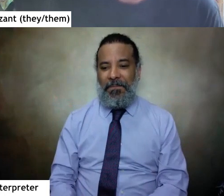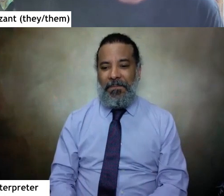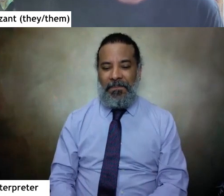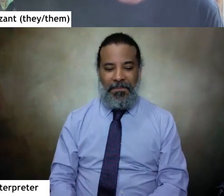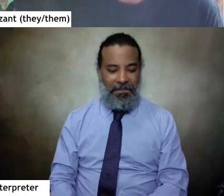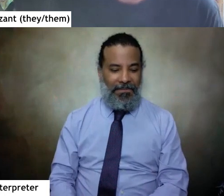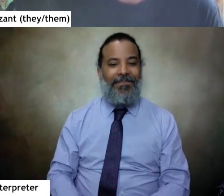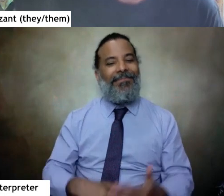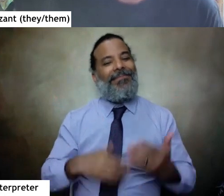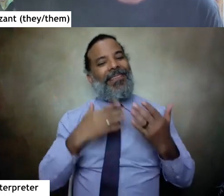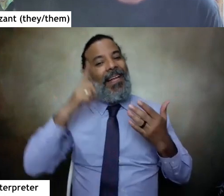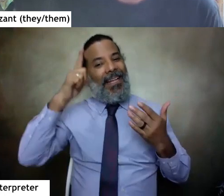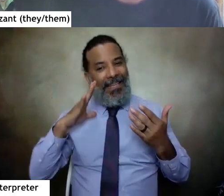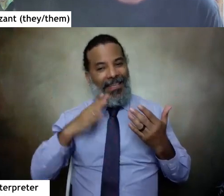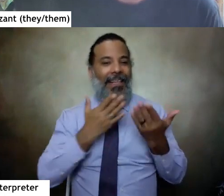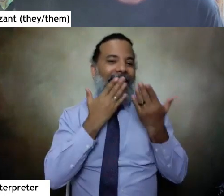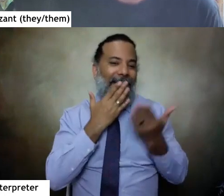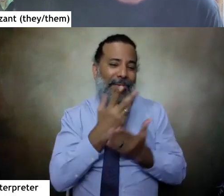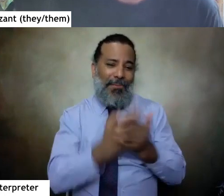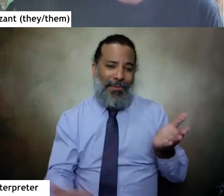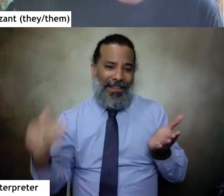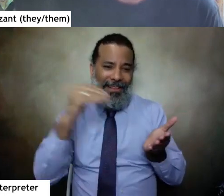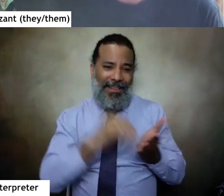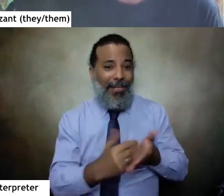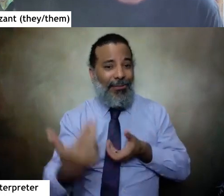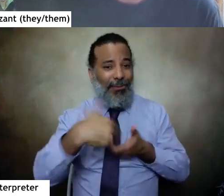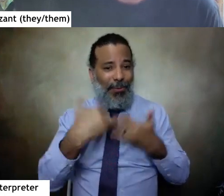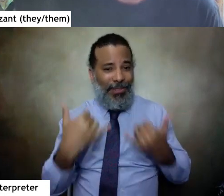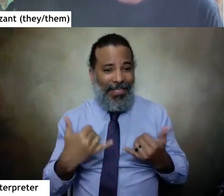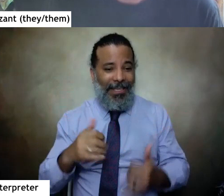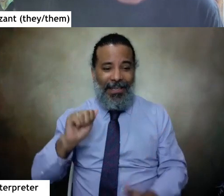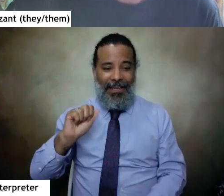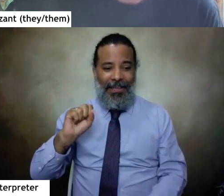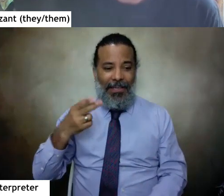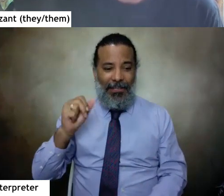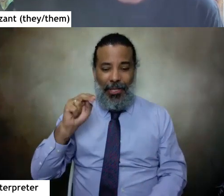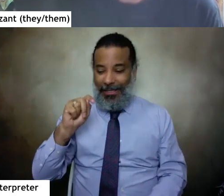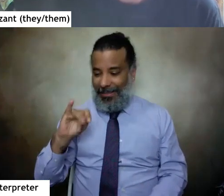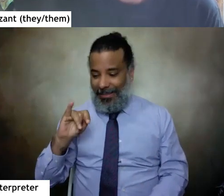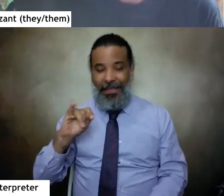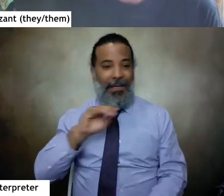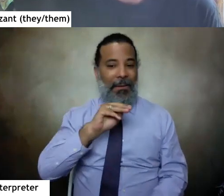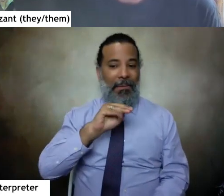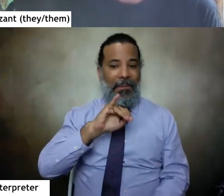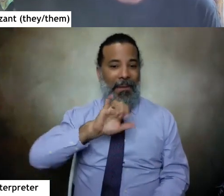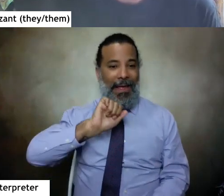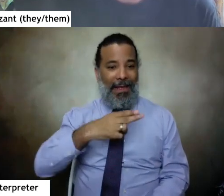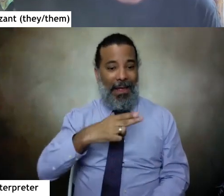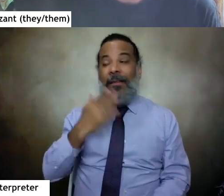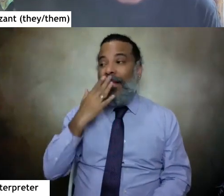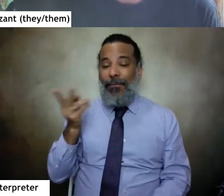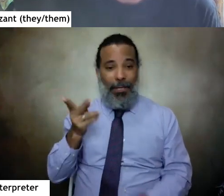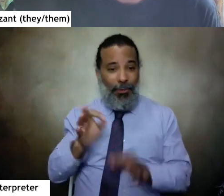so you again to both of you for joining us today ashanti and micah thank you to our interpretation